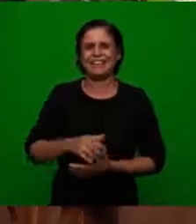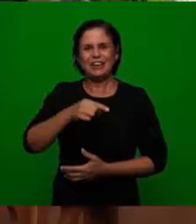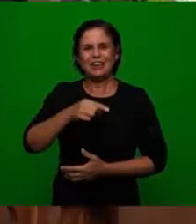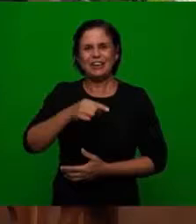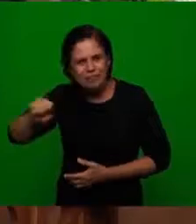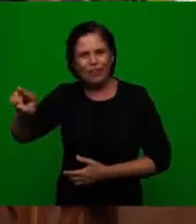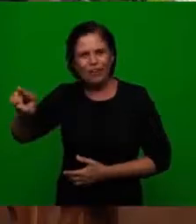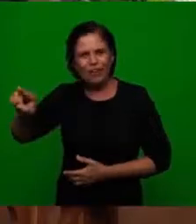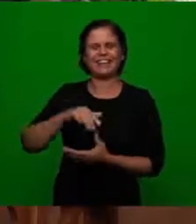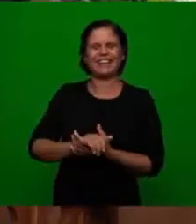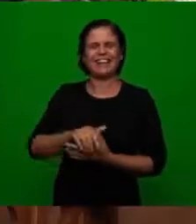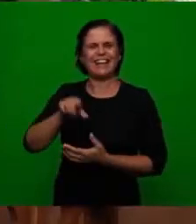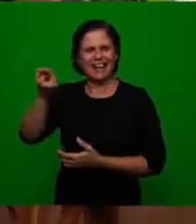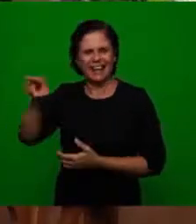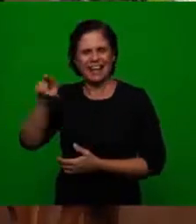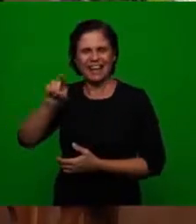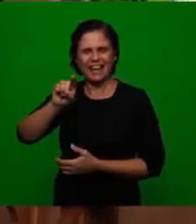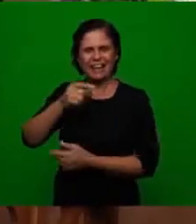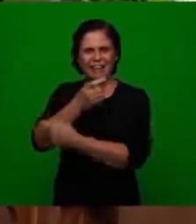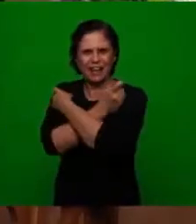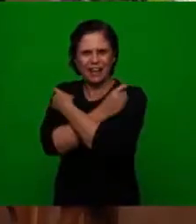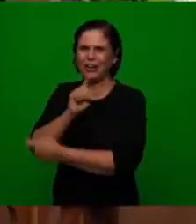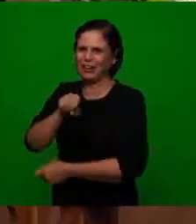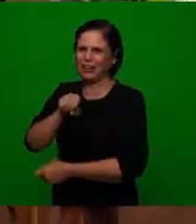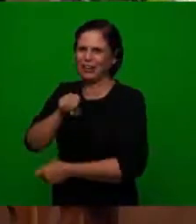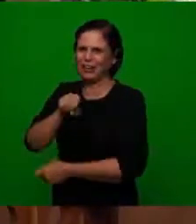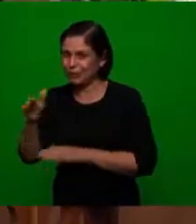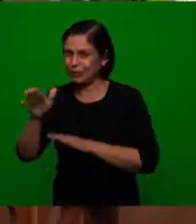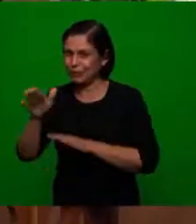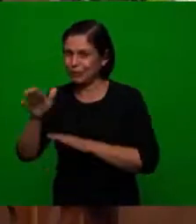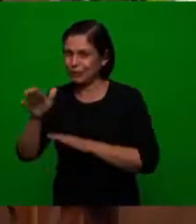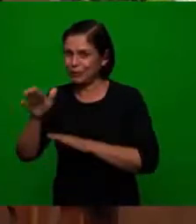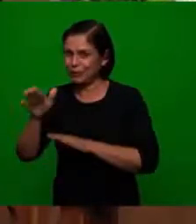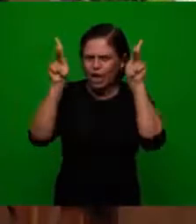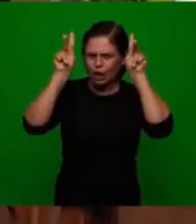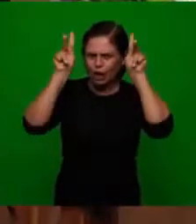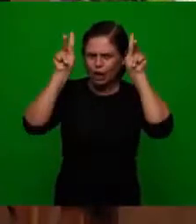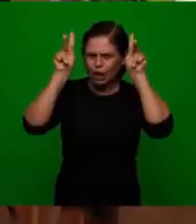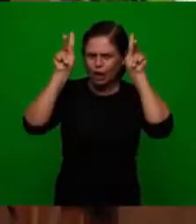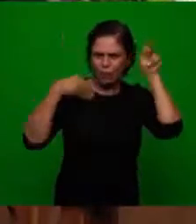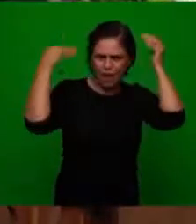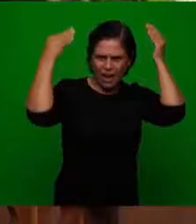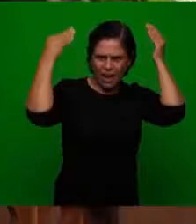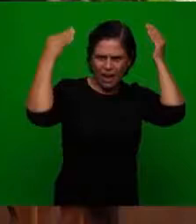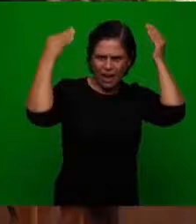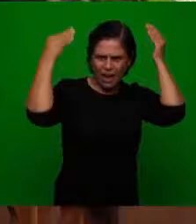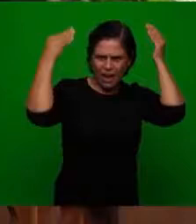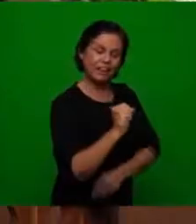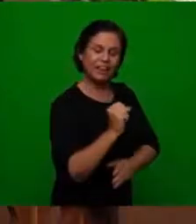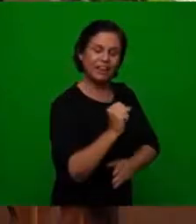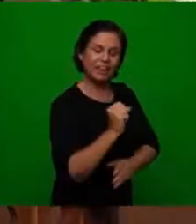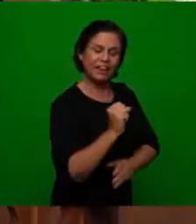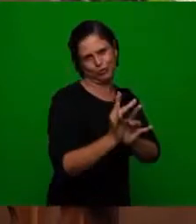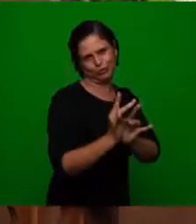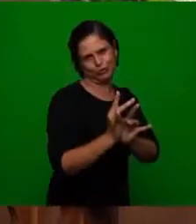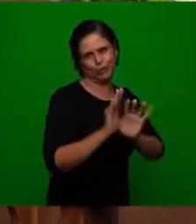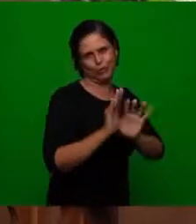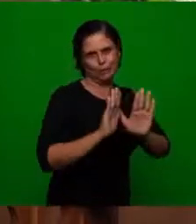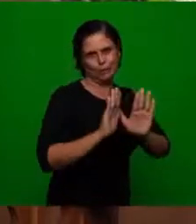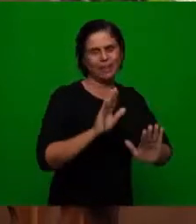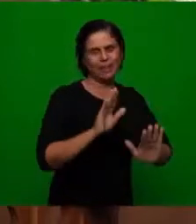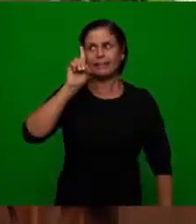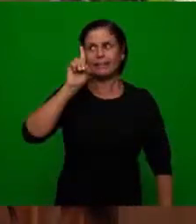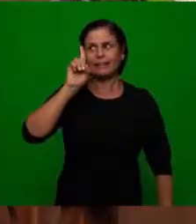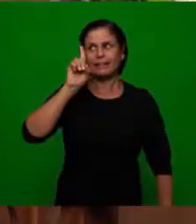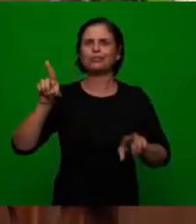He went to the areas of the Pharaoh later. So Herod wanted to kill him. But